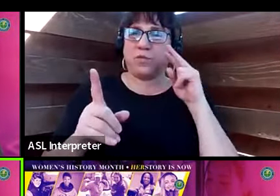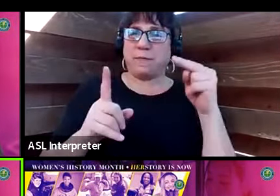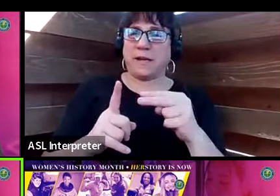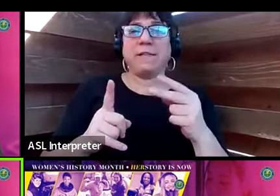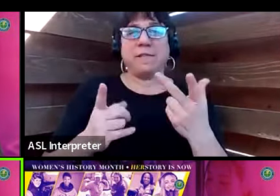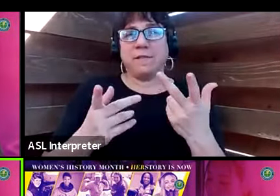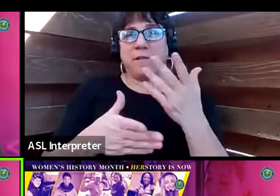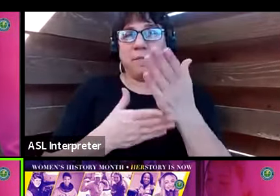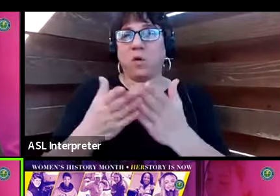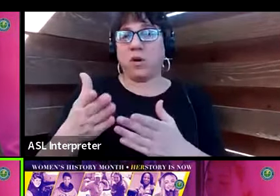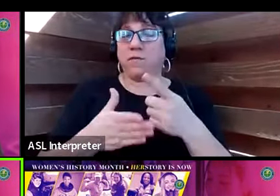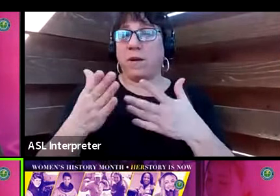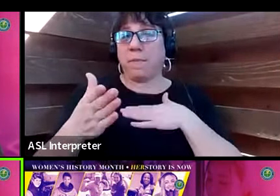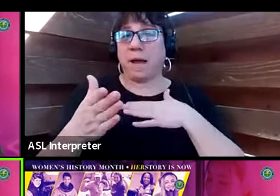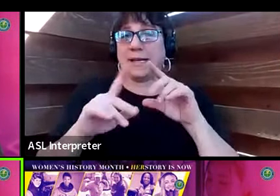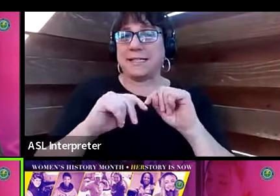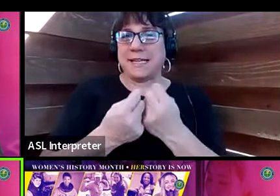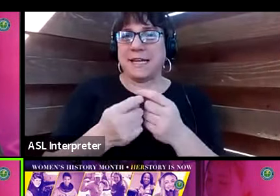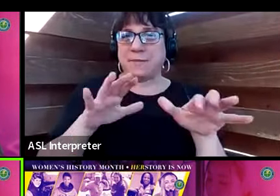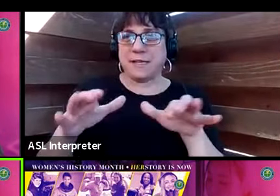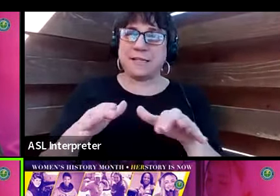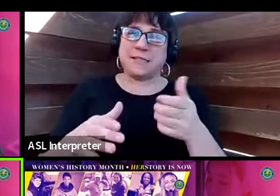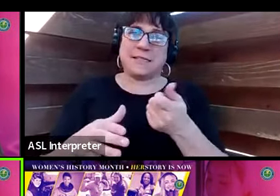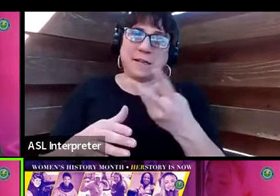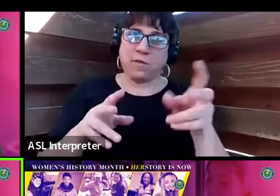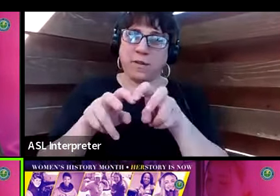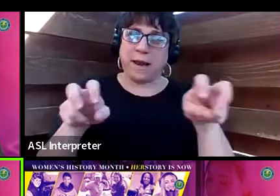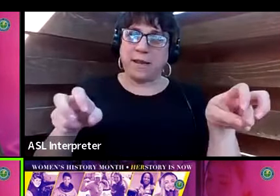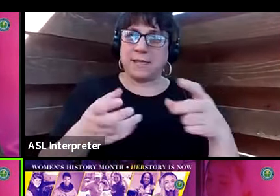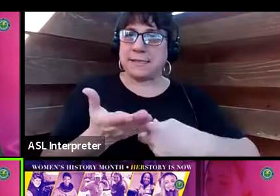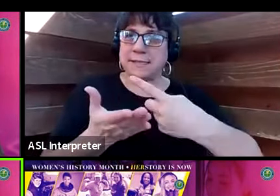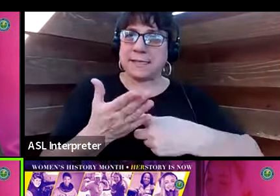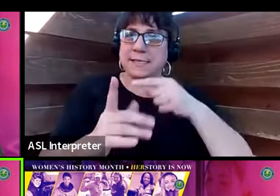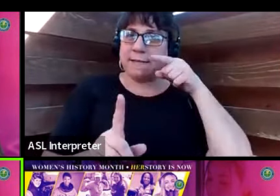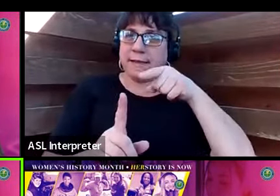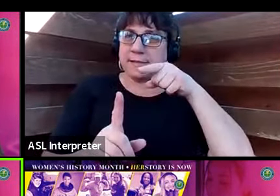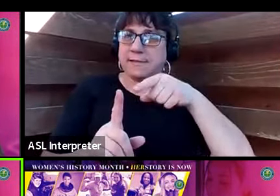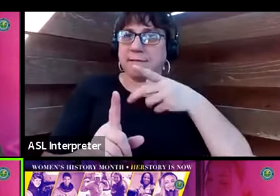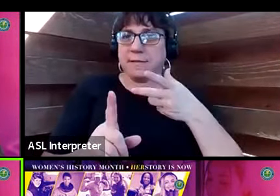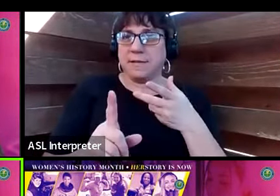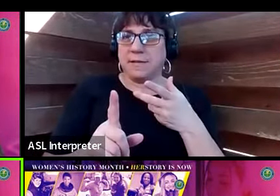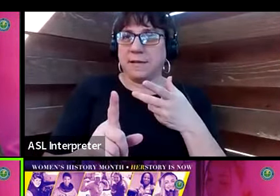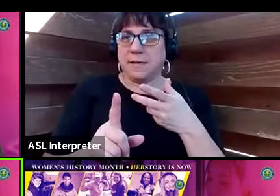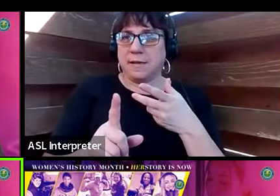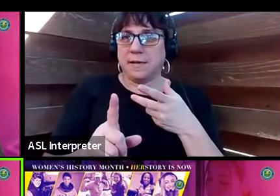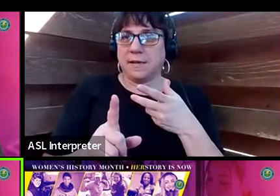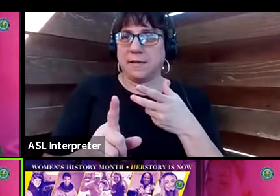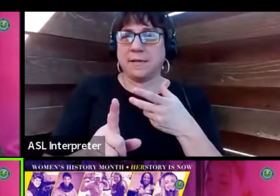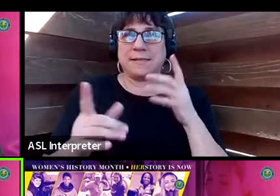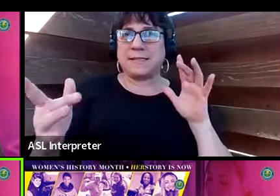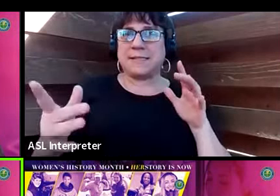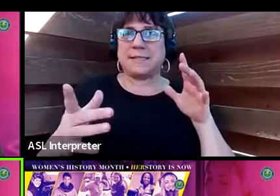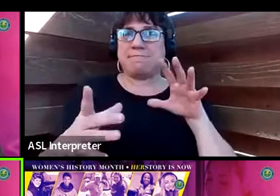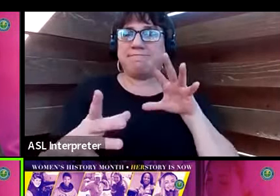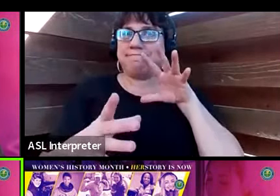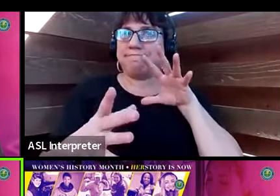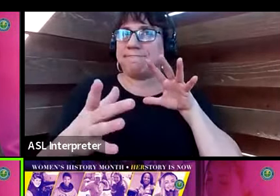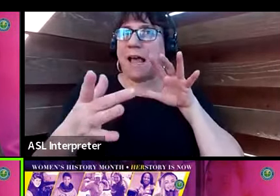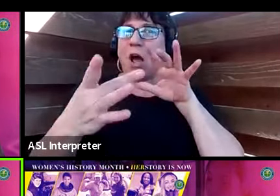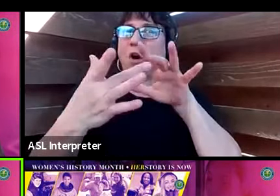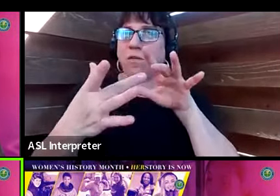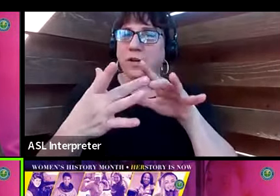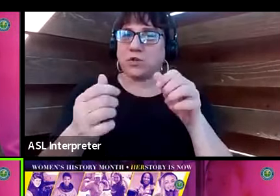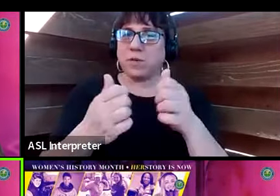is, and several of the panelists have also talked about this, but is engage in outreach with candidates with